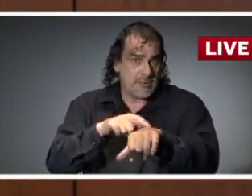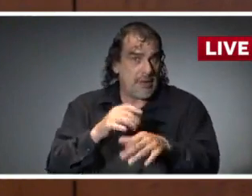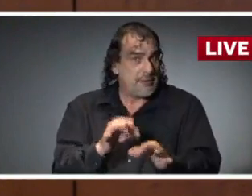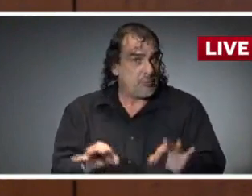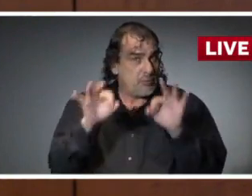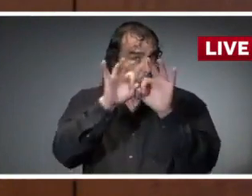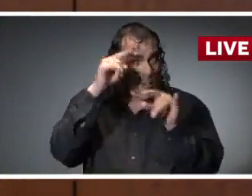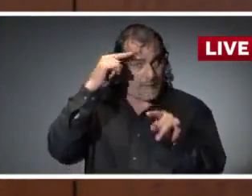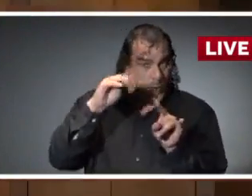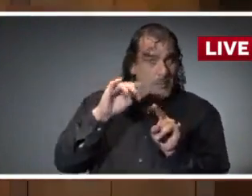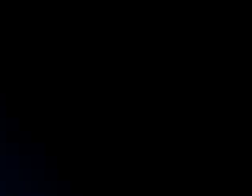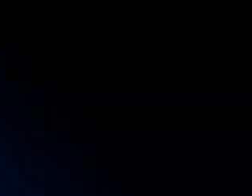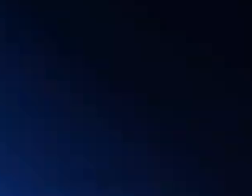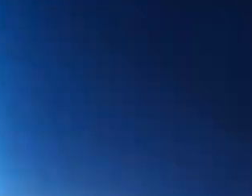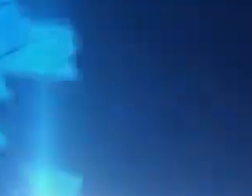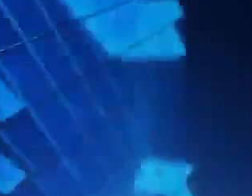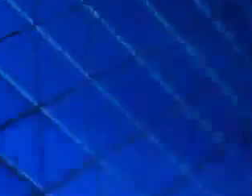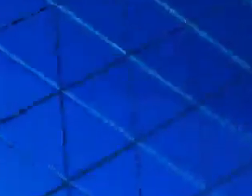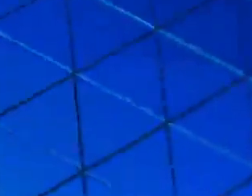Governor, that concludes my update, sir.